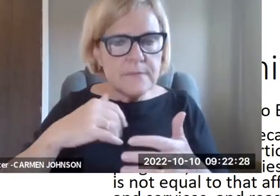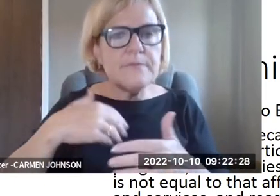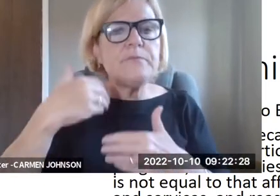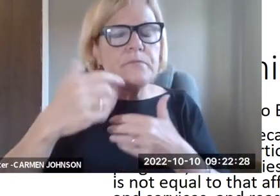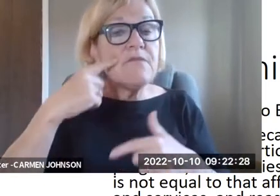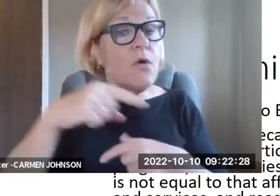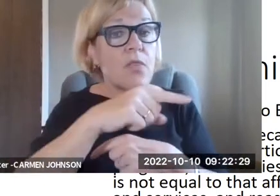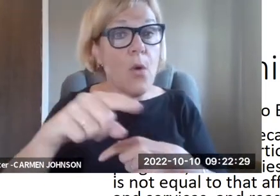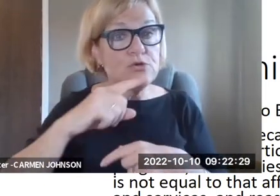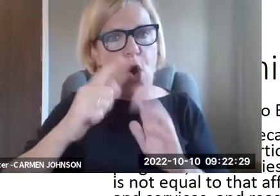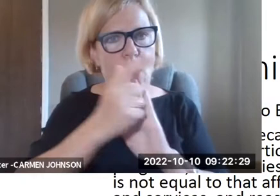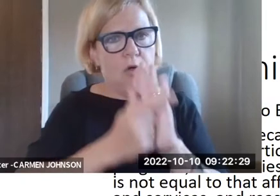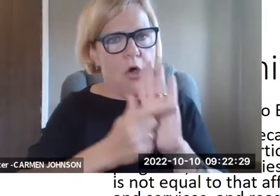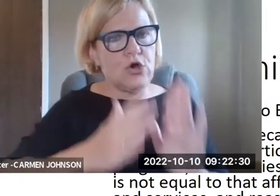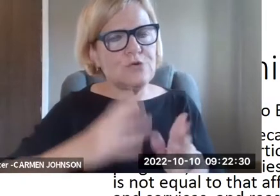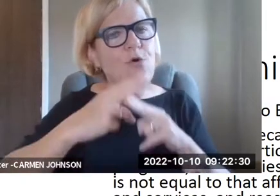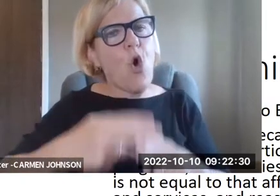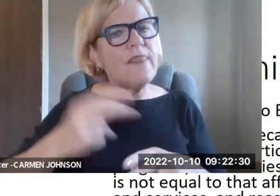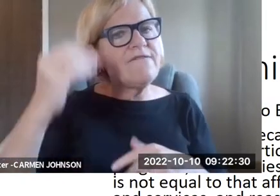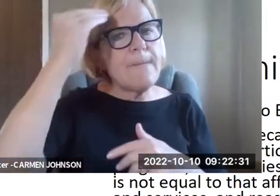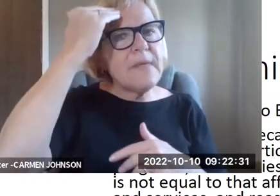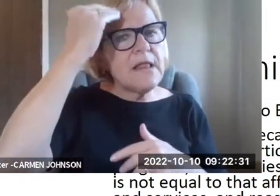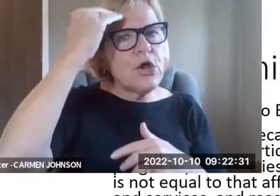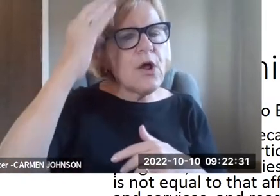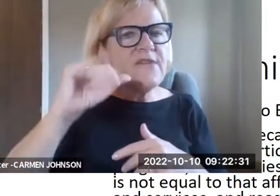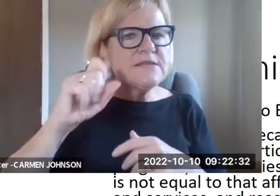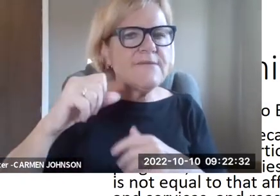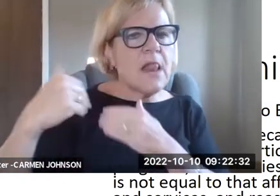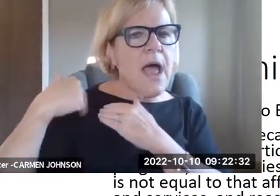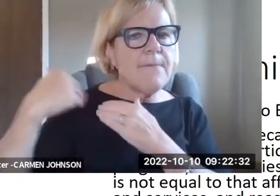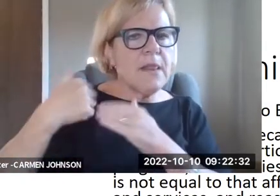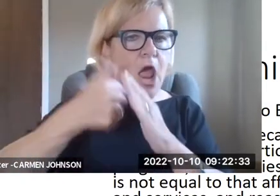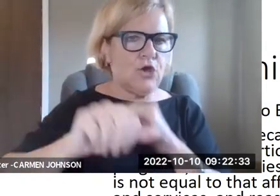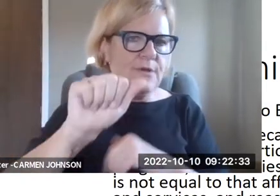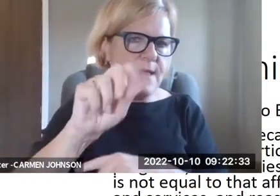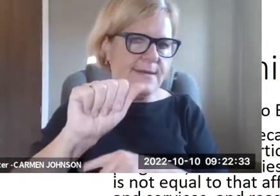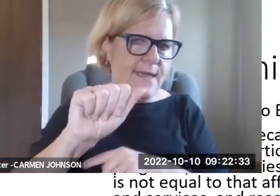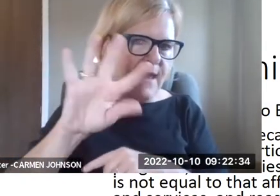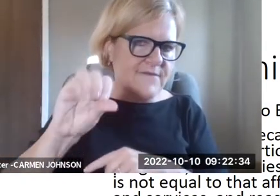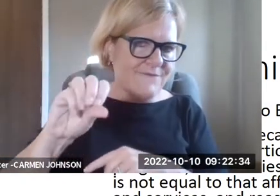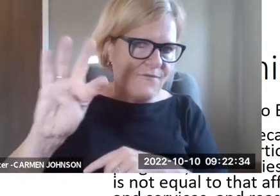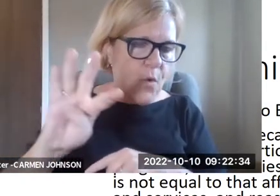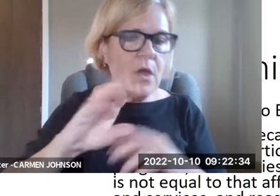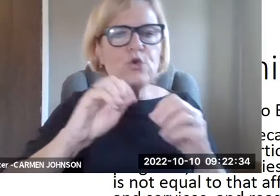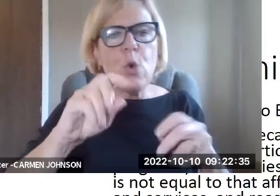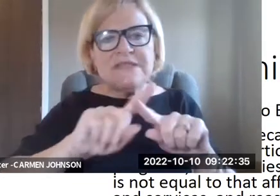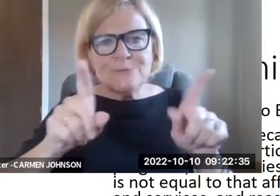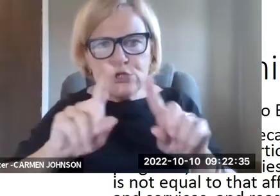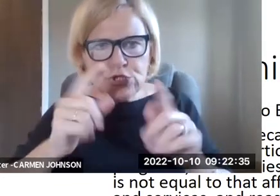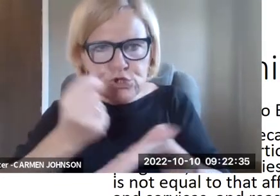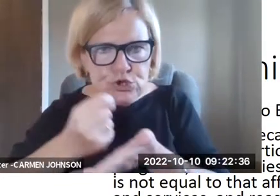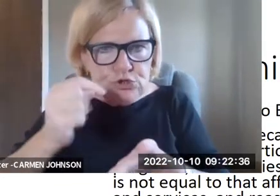important enough that we, we called it out. After that, this runs through the, um, for those of you who are lawyers, what will be the